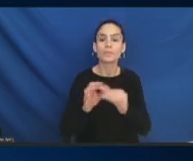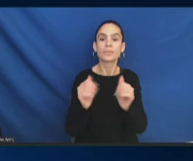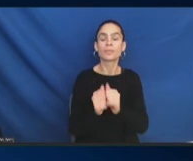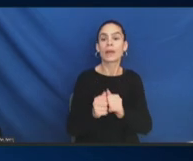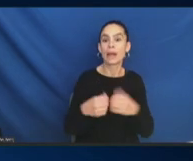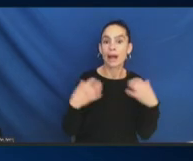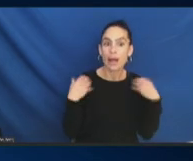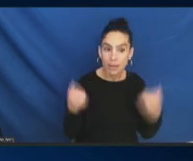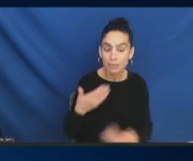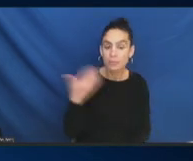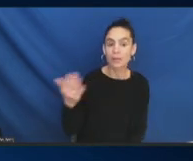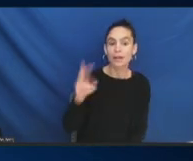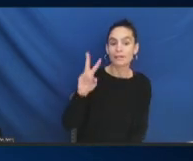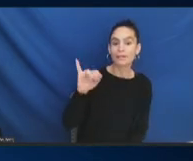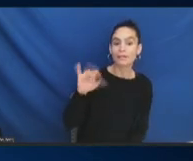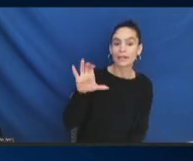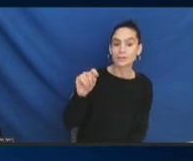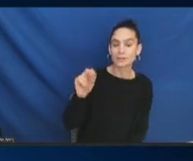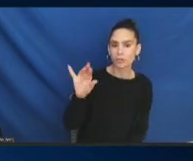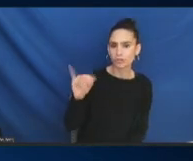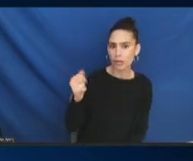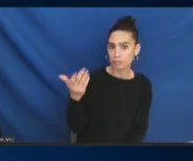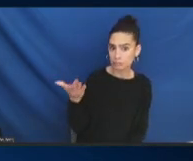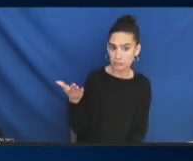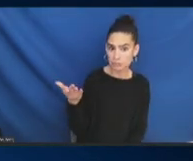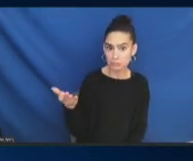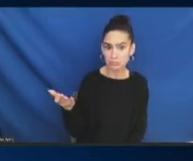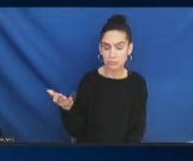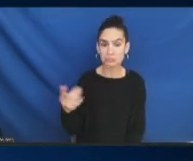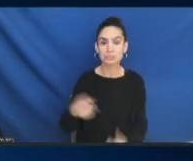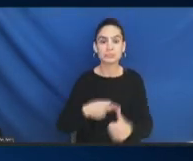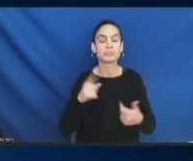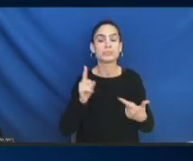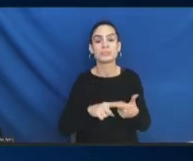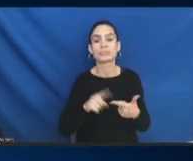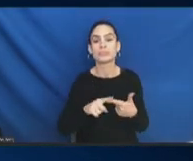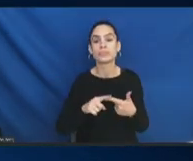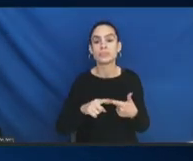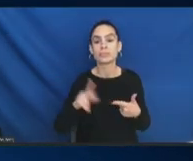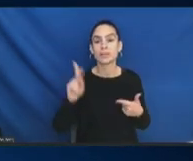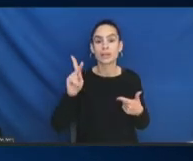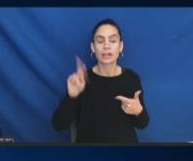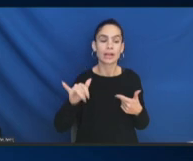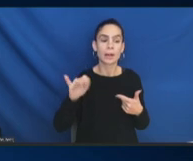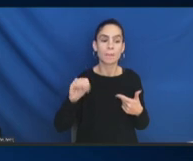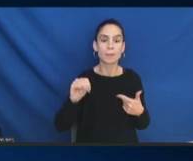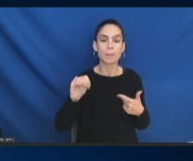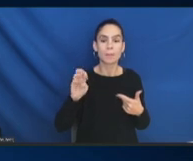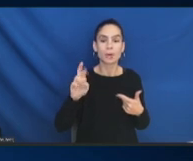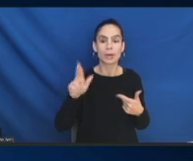Kimberly? Carrie? Teresita?